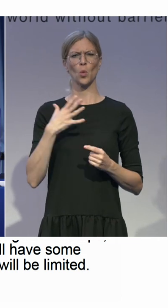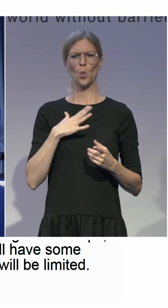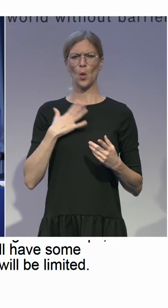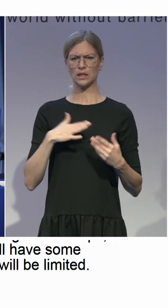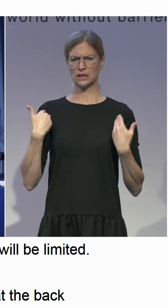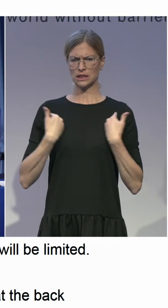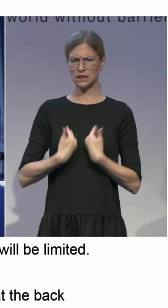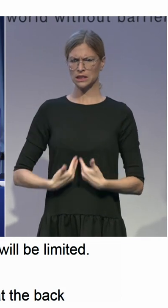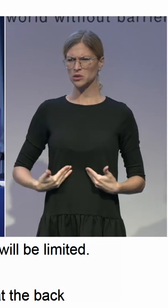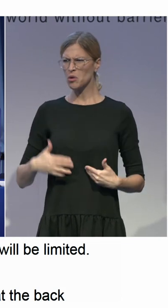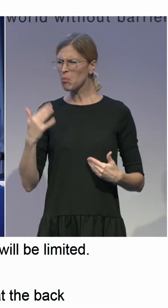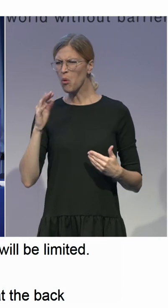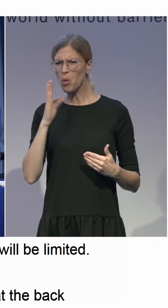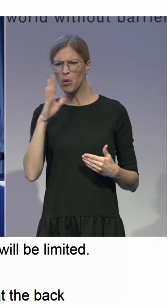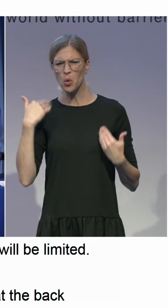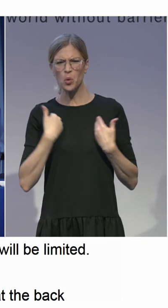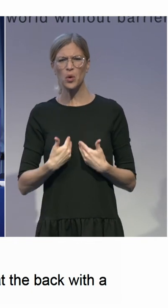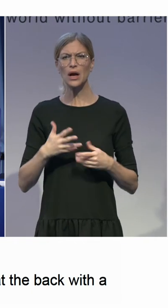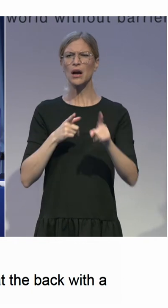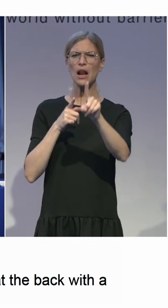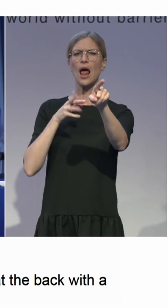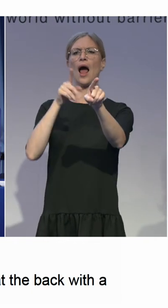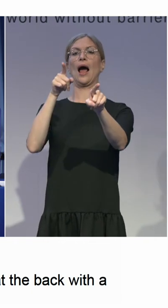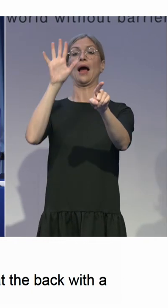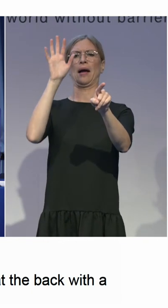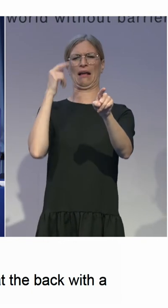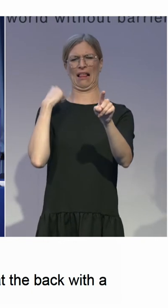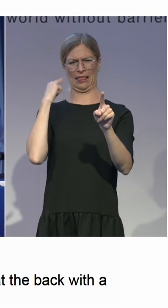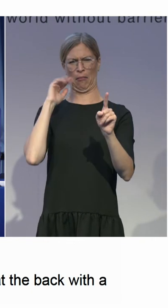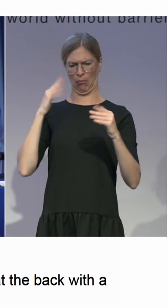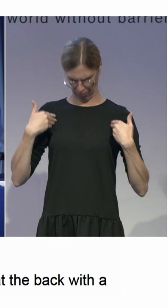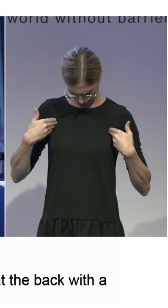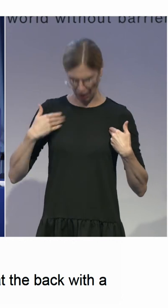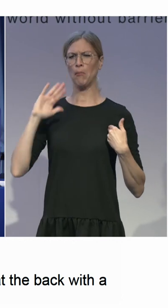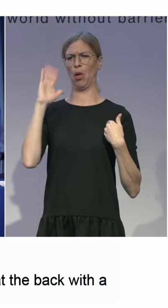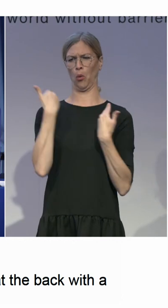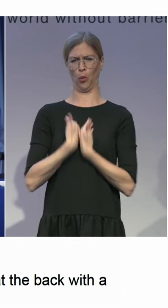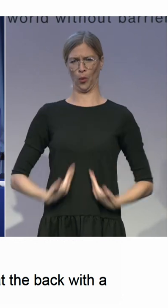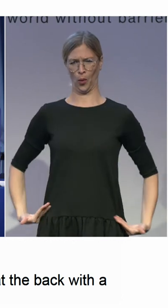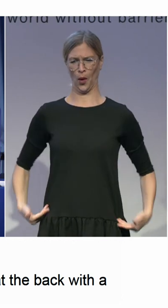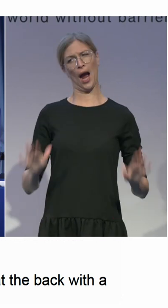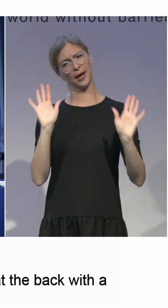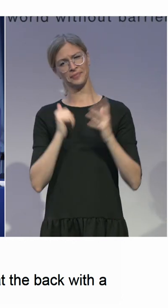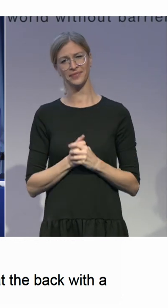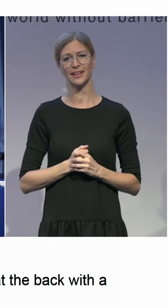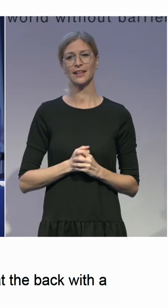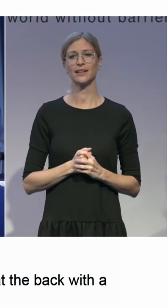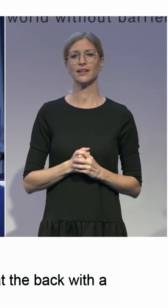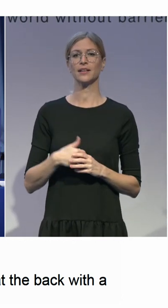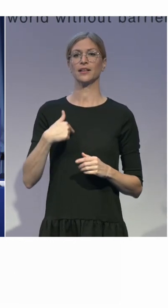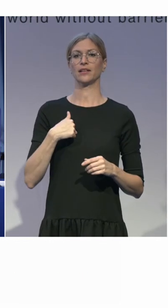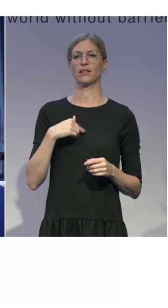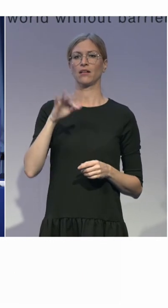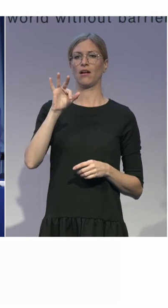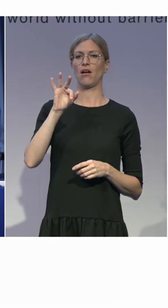blue, please. I think it's light blue, but okay. Okay. So, I am Frank. work for the